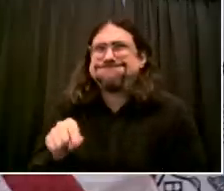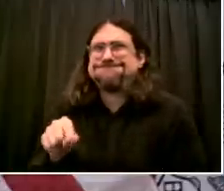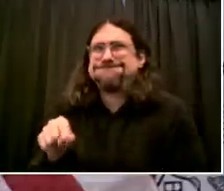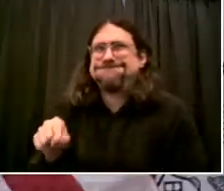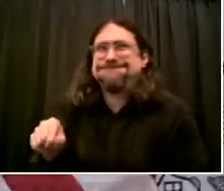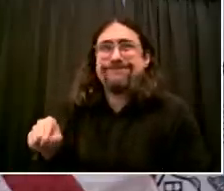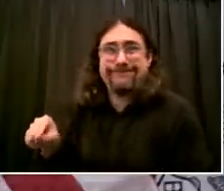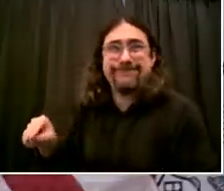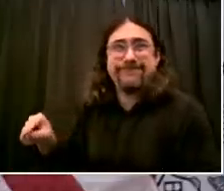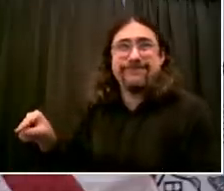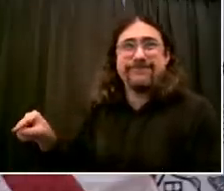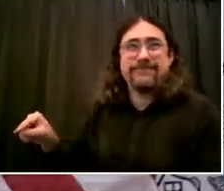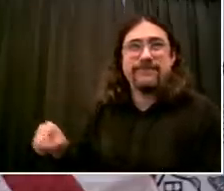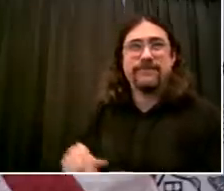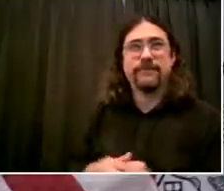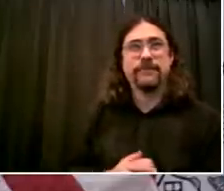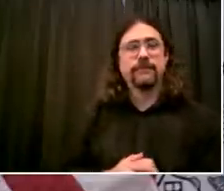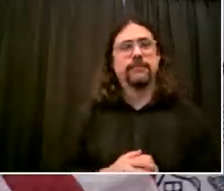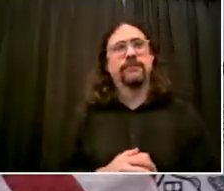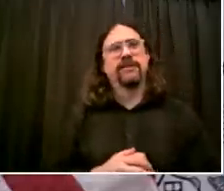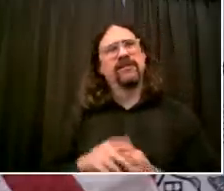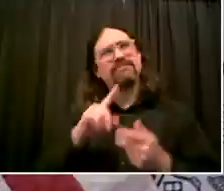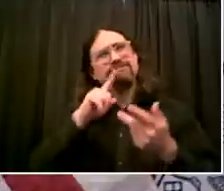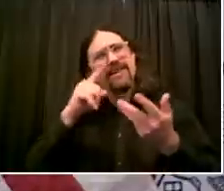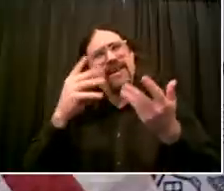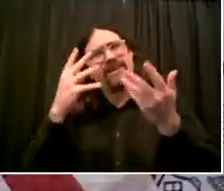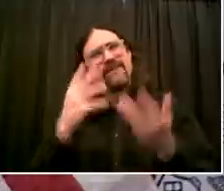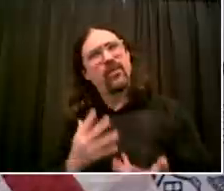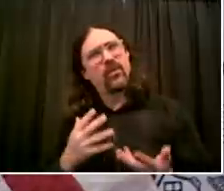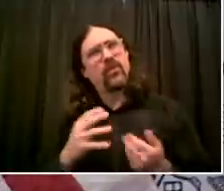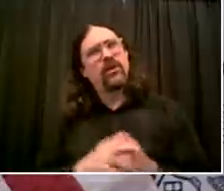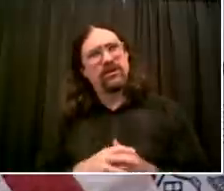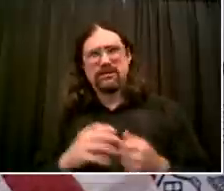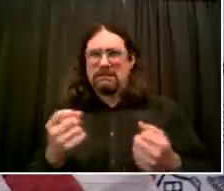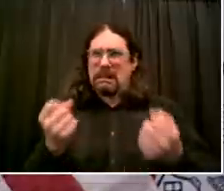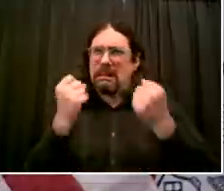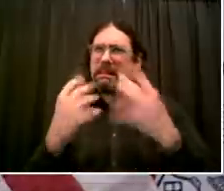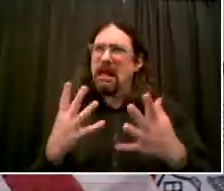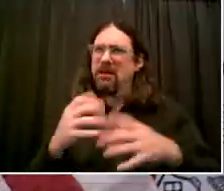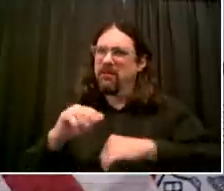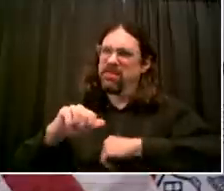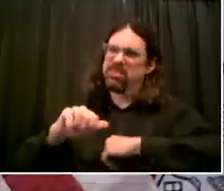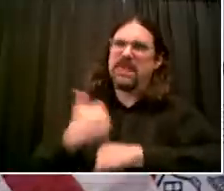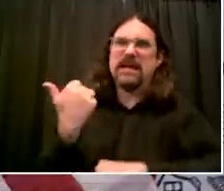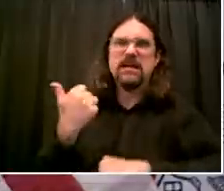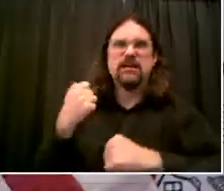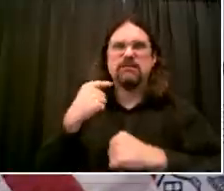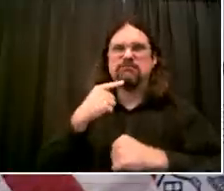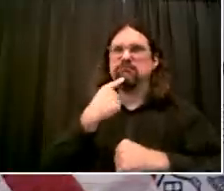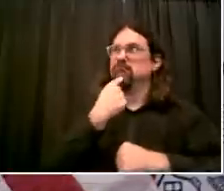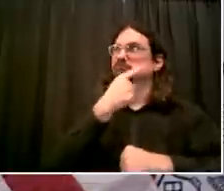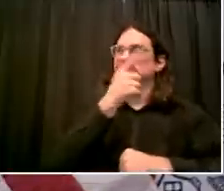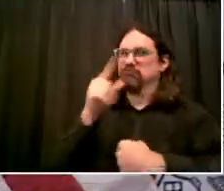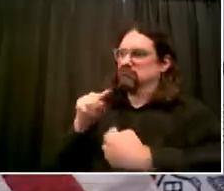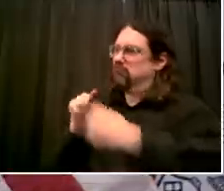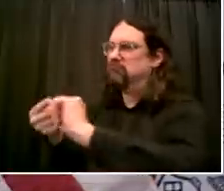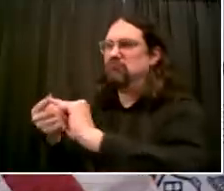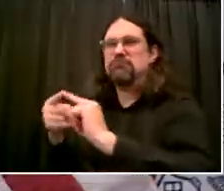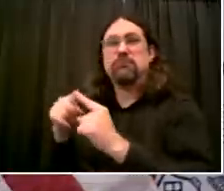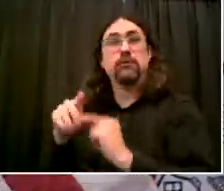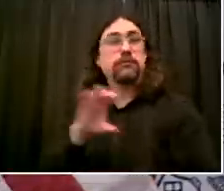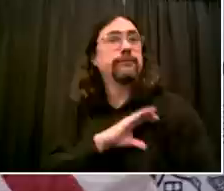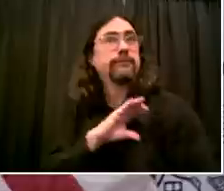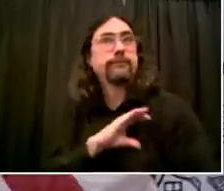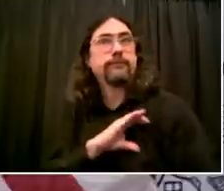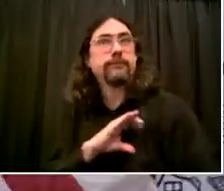situation don't reflect what we would do in everyday reality. My view of the matter is anytime that we are convinced